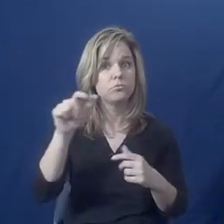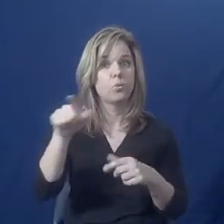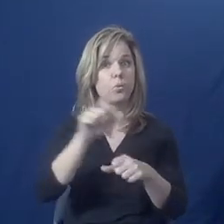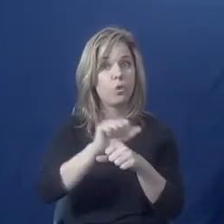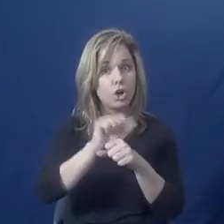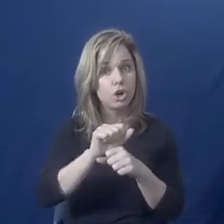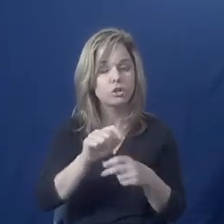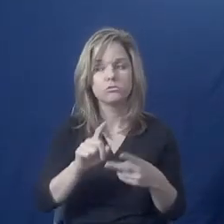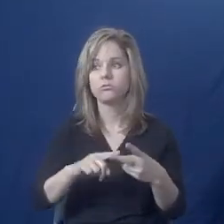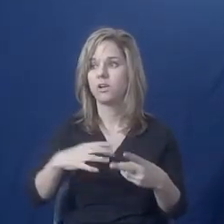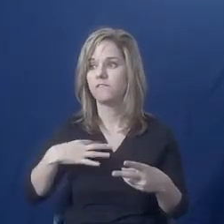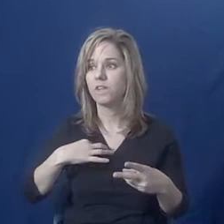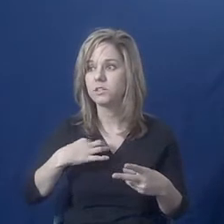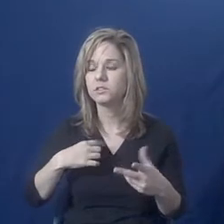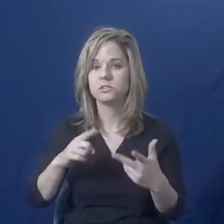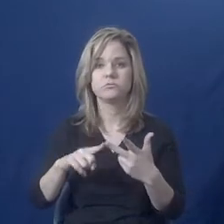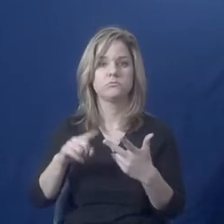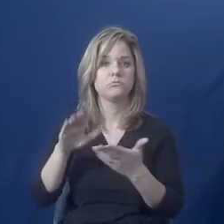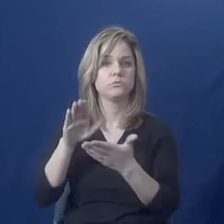school?